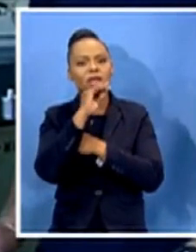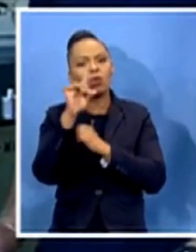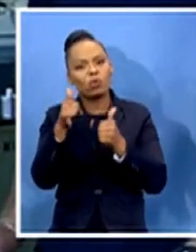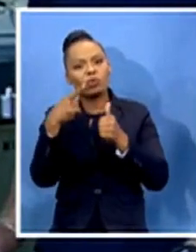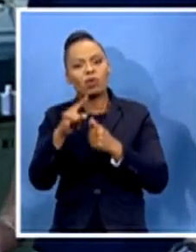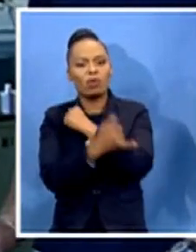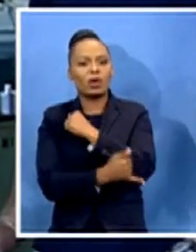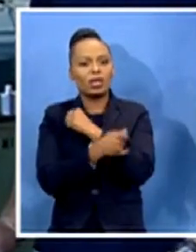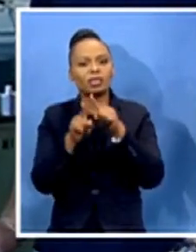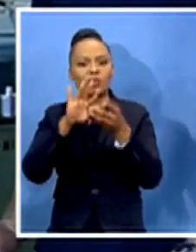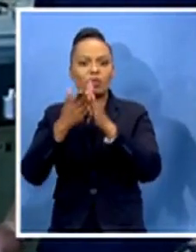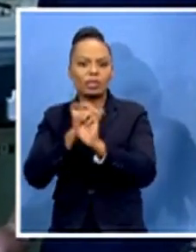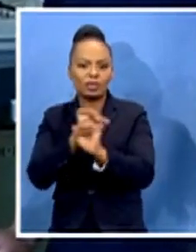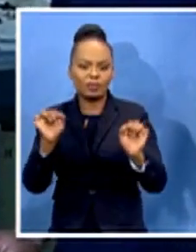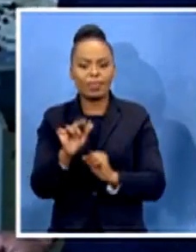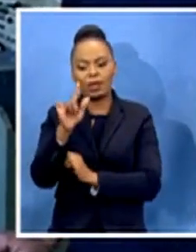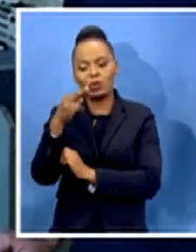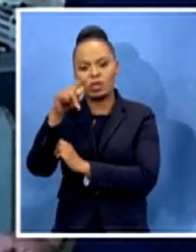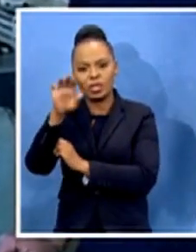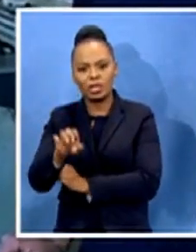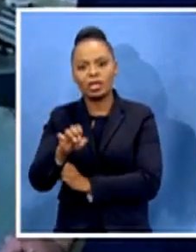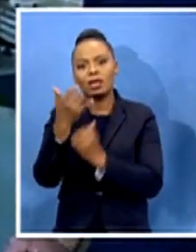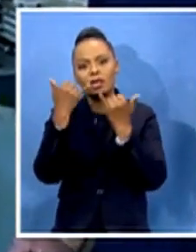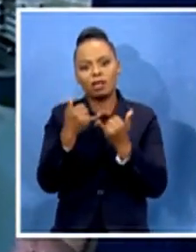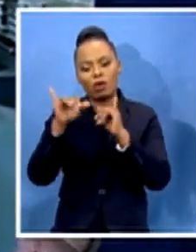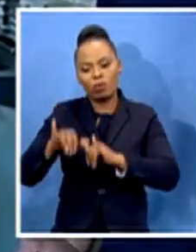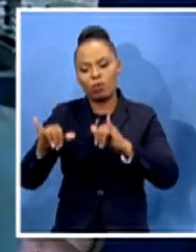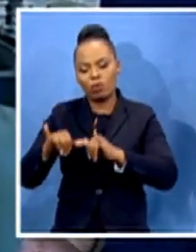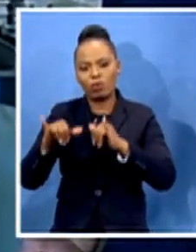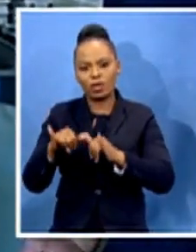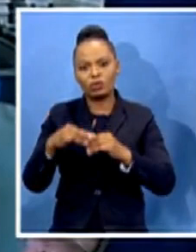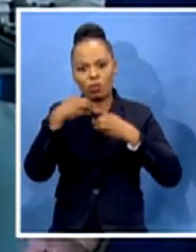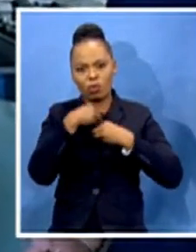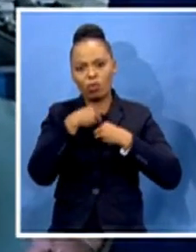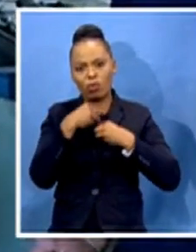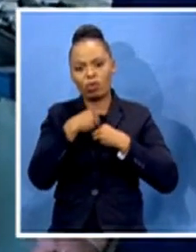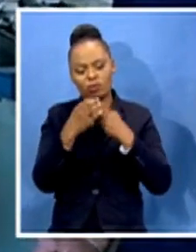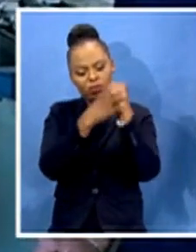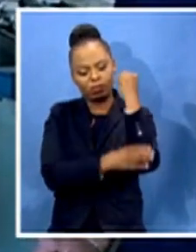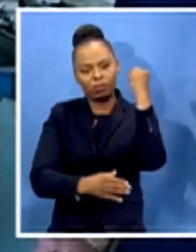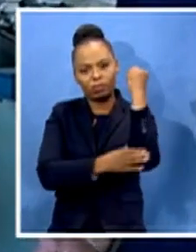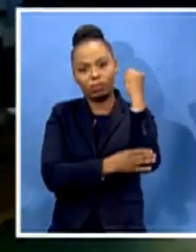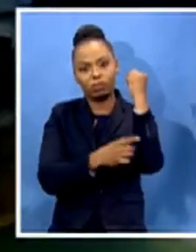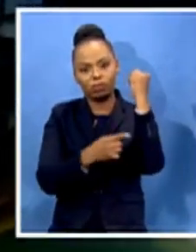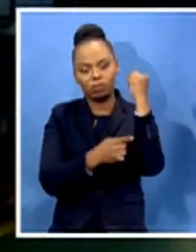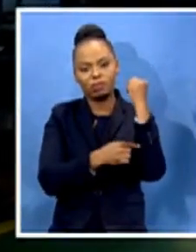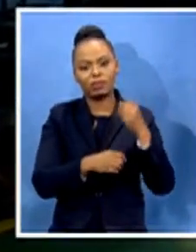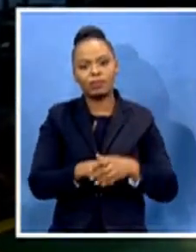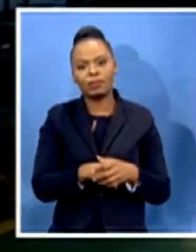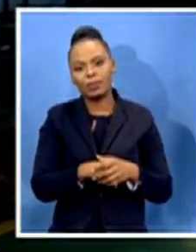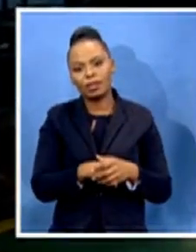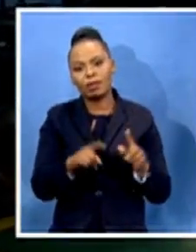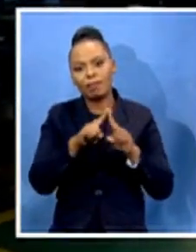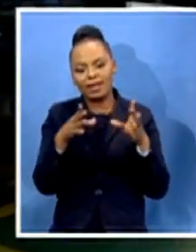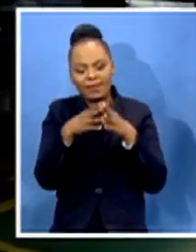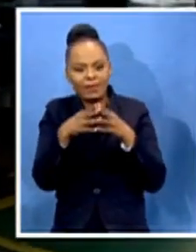now impatiently waiting to take ownership of this prosthetic hand. But it is not a complete unit yet. The team is